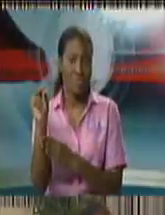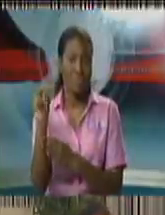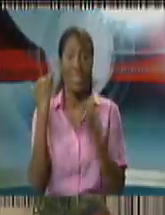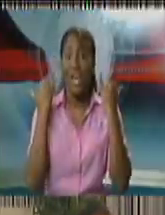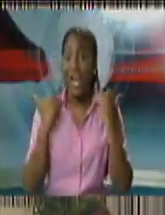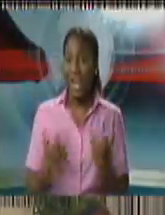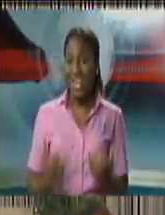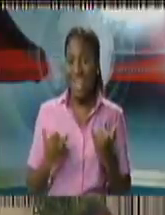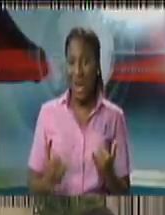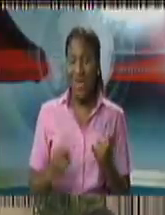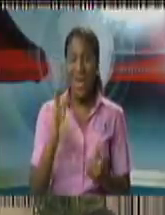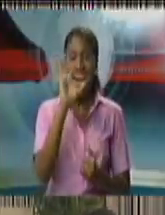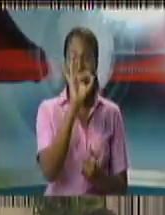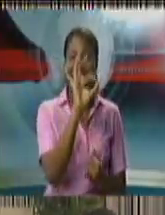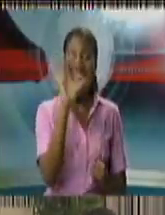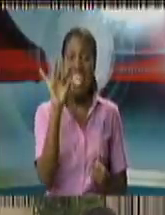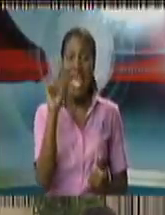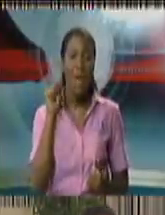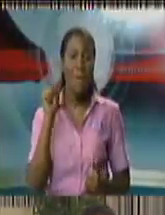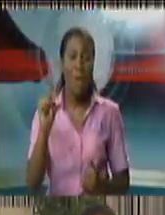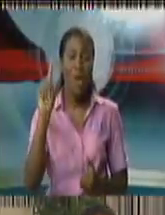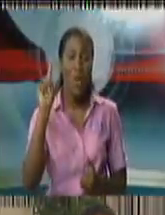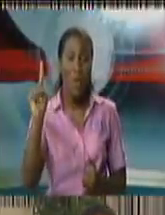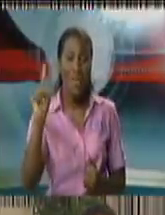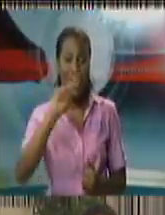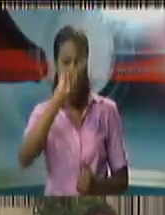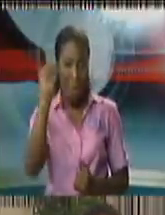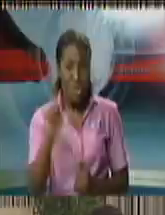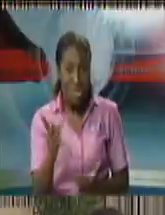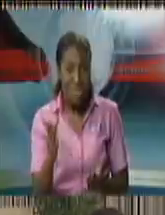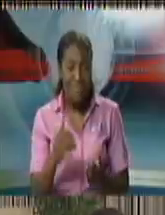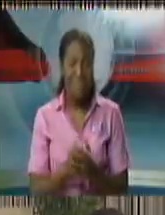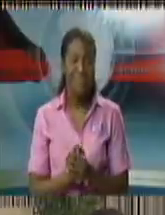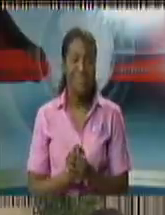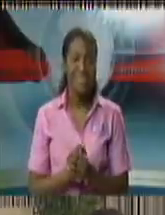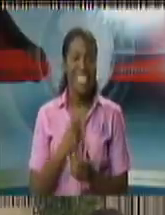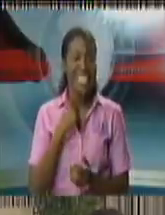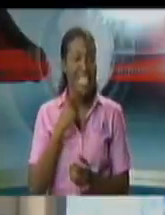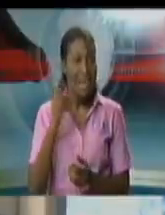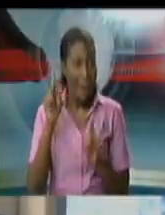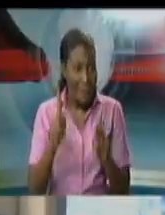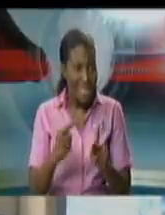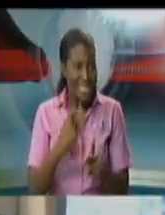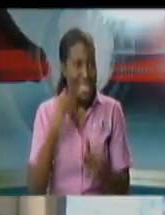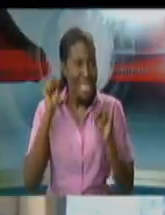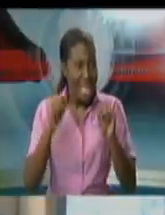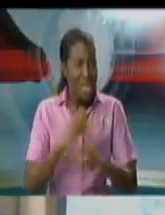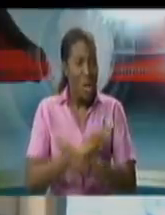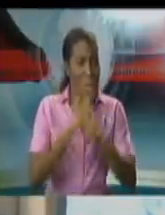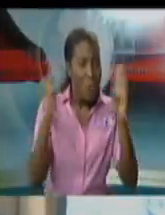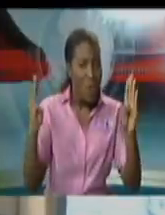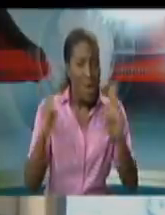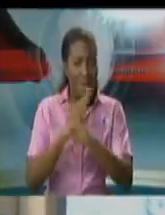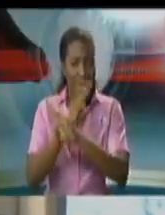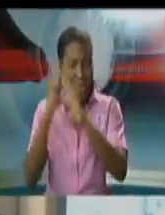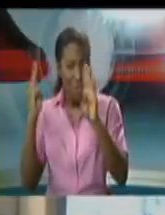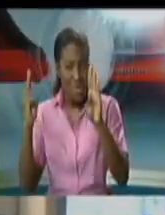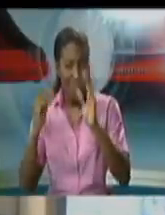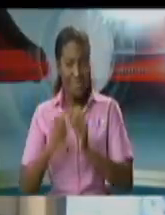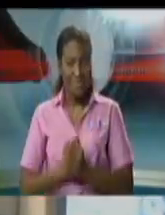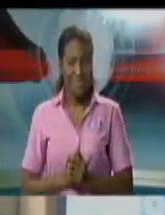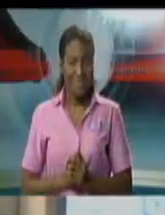we go back to 98.1 yes good morning uh steven cummings 98.1 morning morning